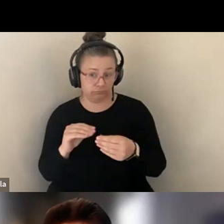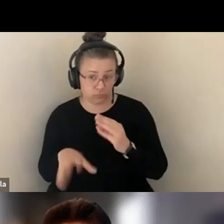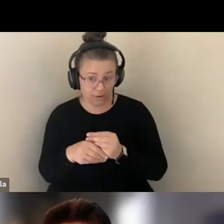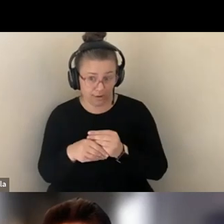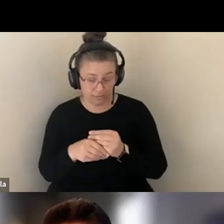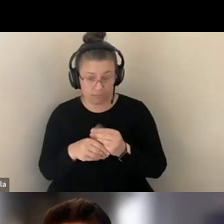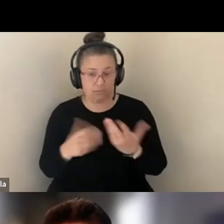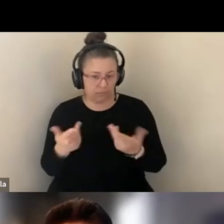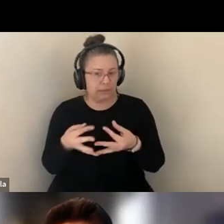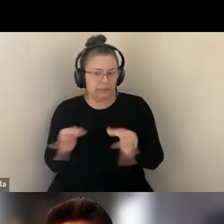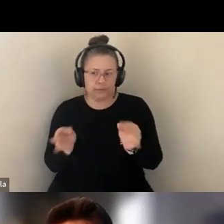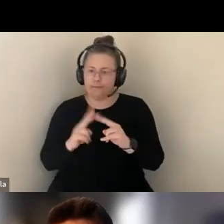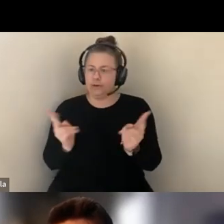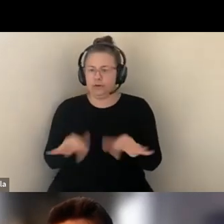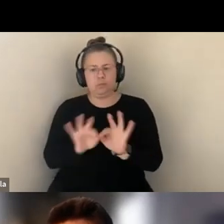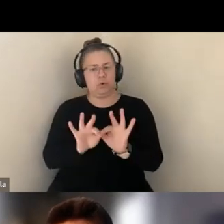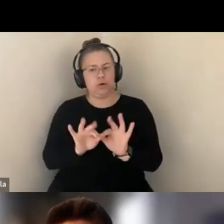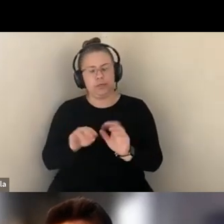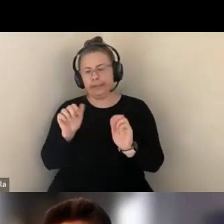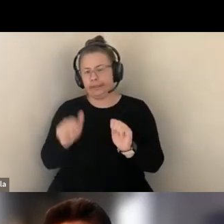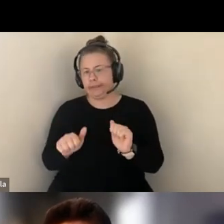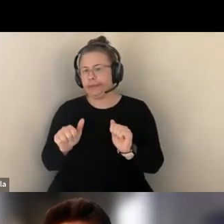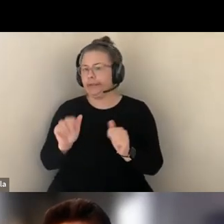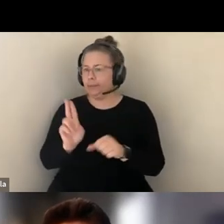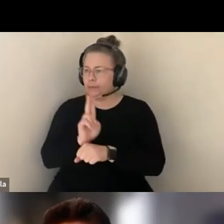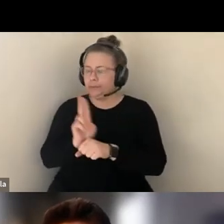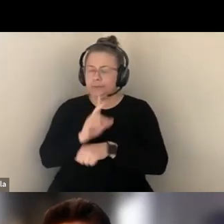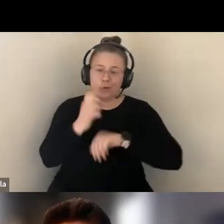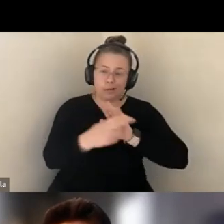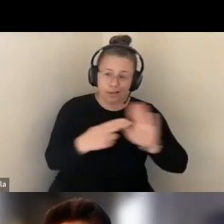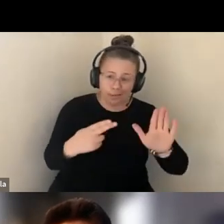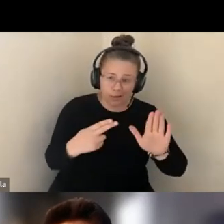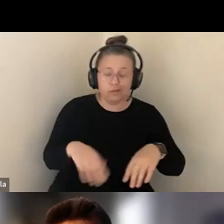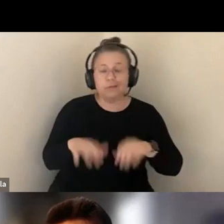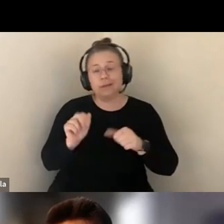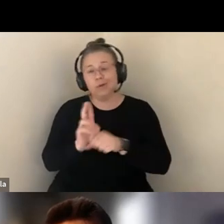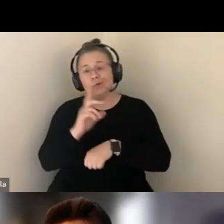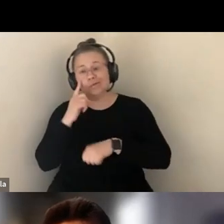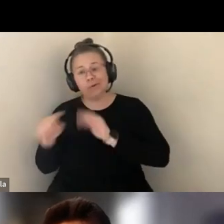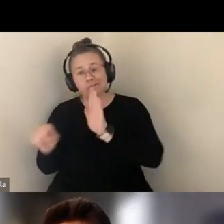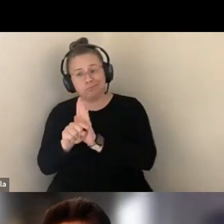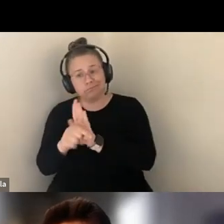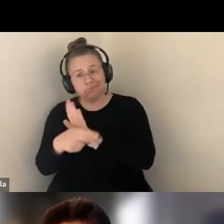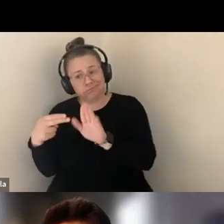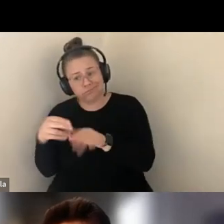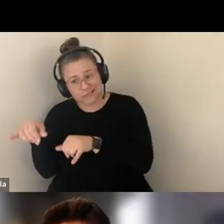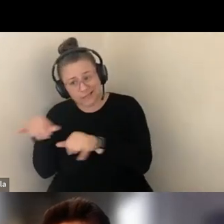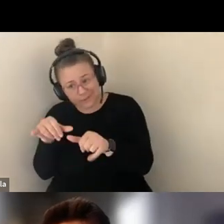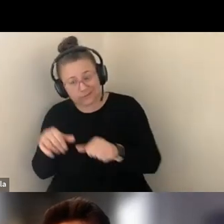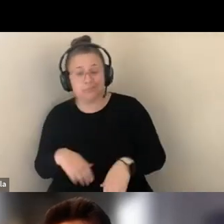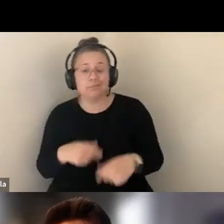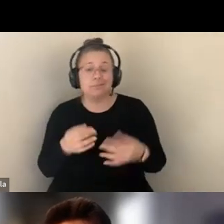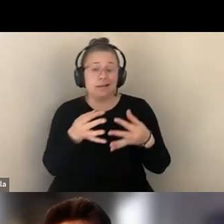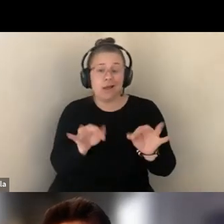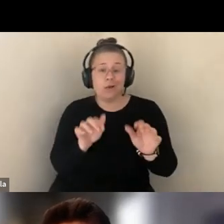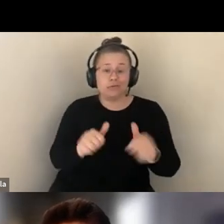OFTEN SERVE AS LABELS, LANGUAGE CAN STIGMATIZE, LANGUAGE CAN CLARIFY, BUT LANGUAGE CAN ALSO CONFUSE. SO WE KNOW THE POWER